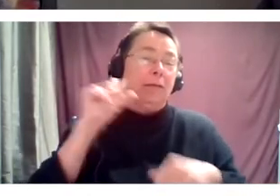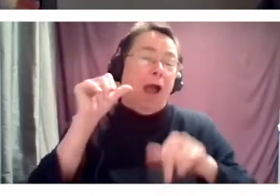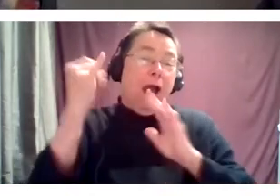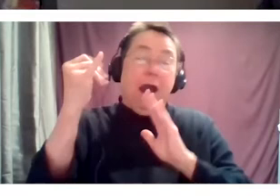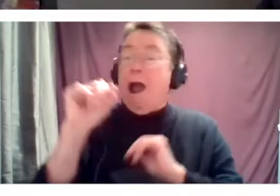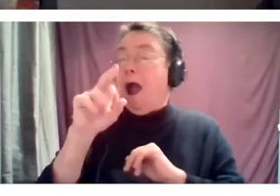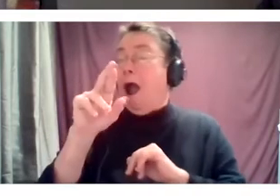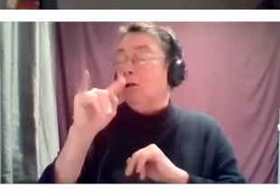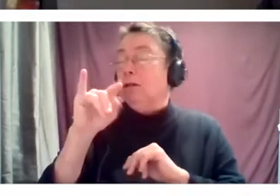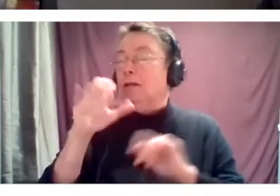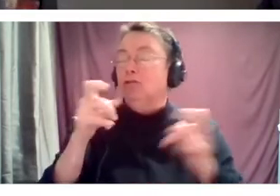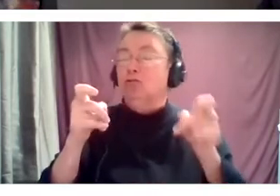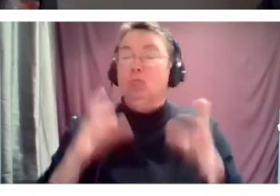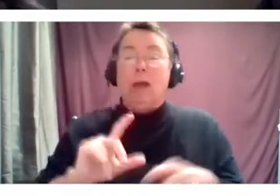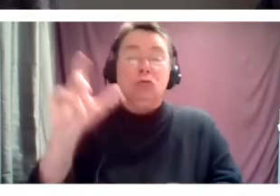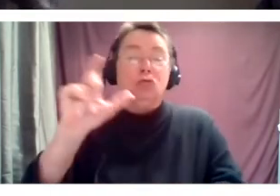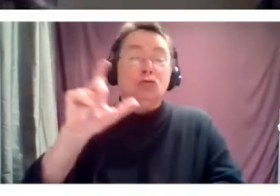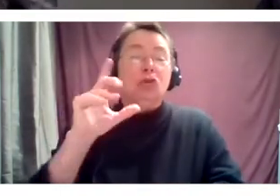What does your fall look like over at Moonbox?